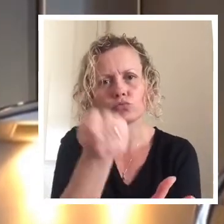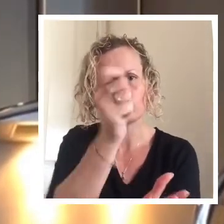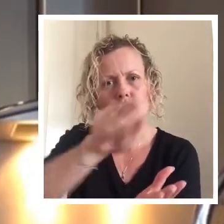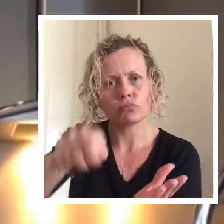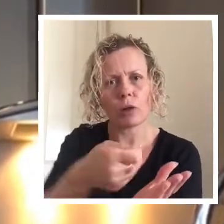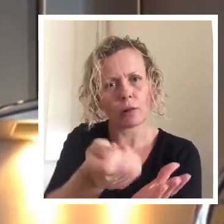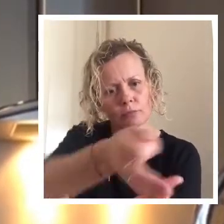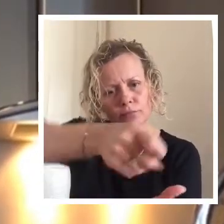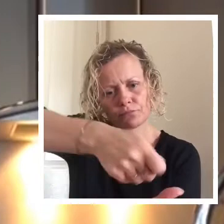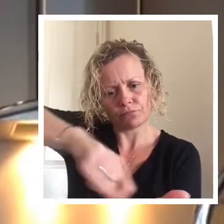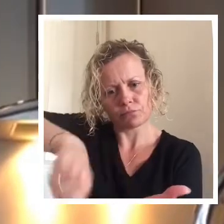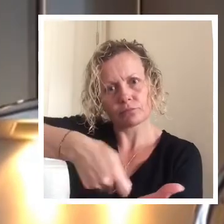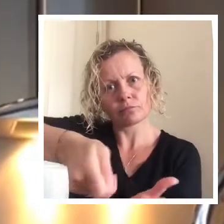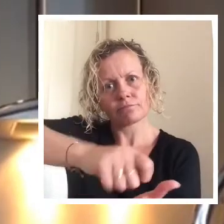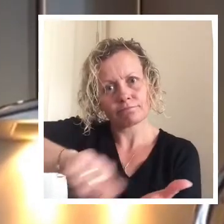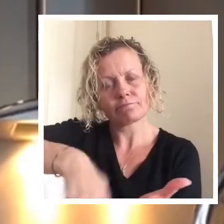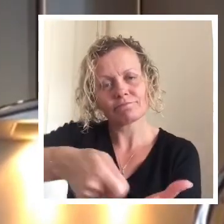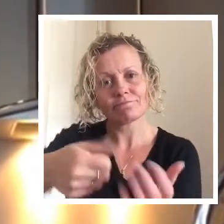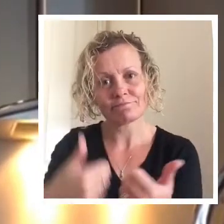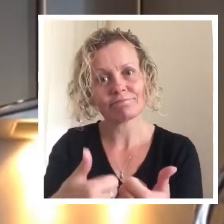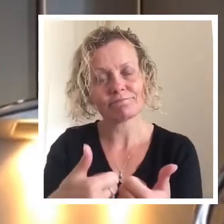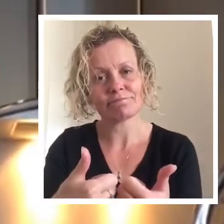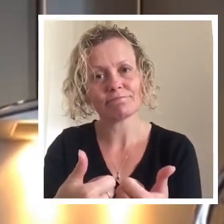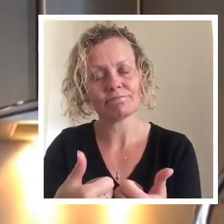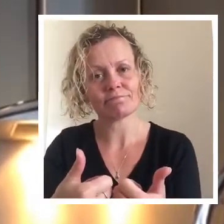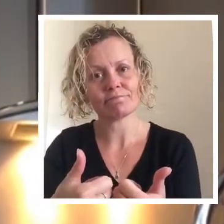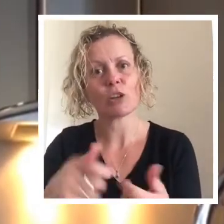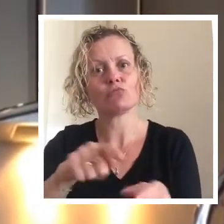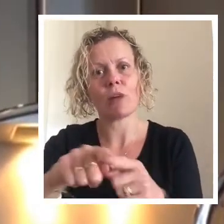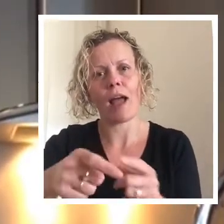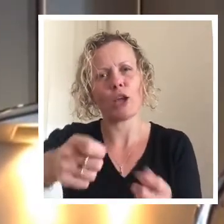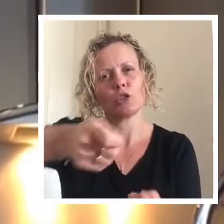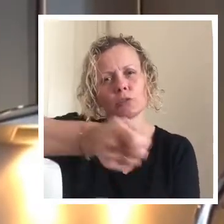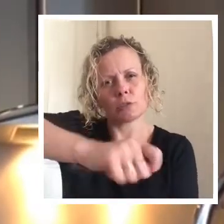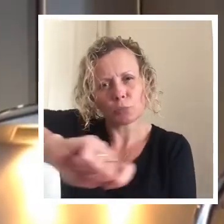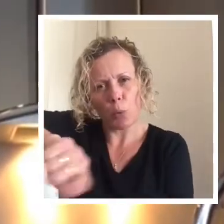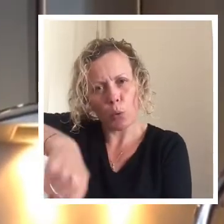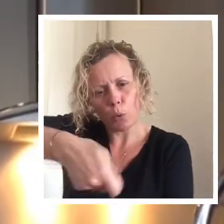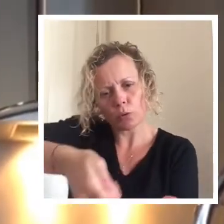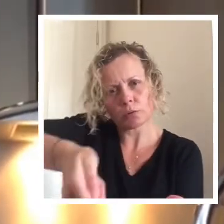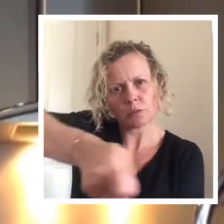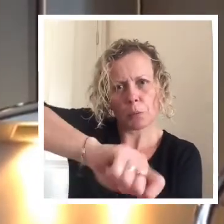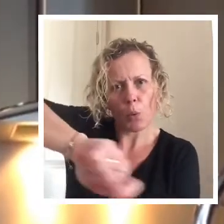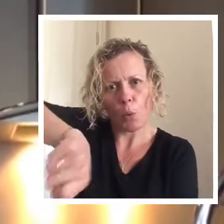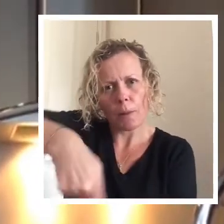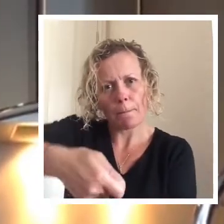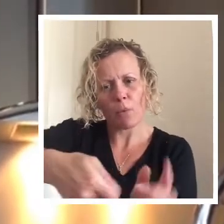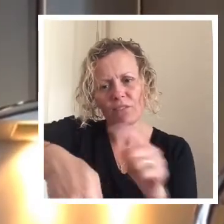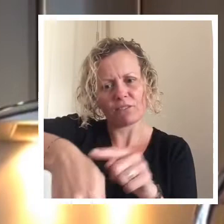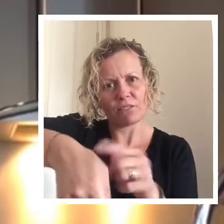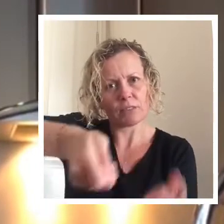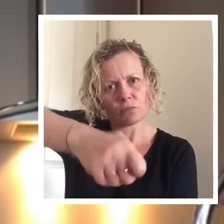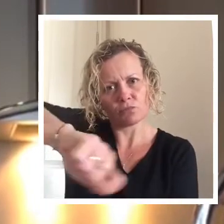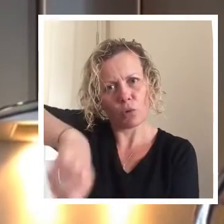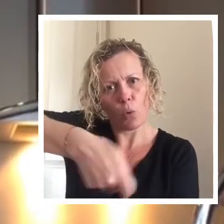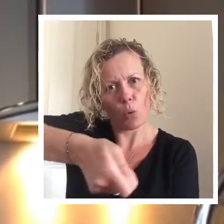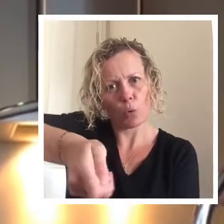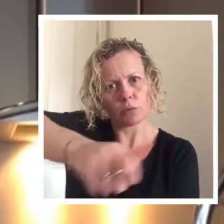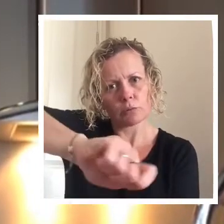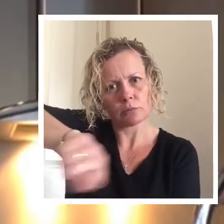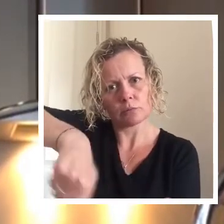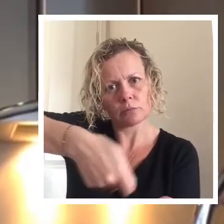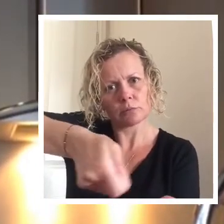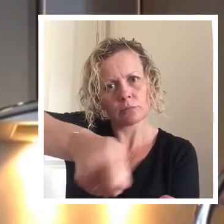the figure of eight. Twiddle in your spoon as you go. We're not going to beat it remember.